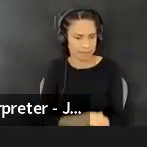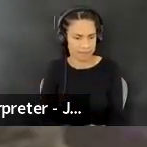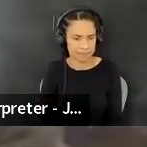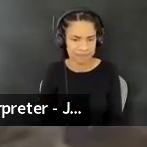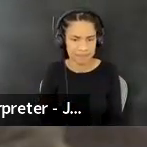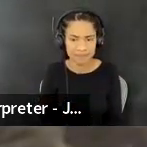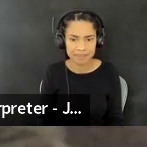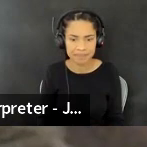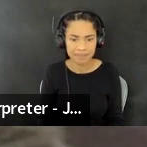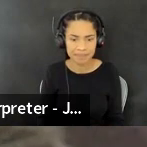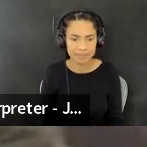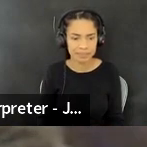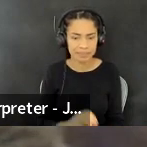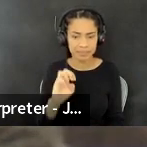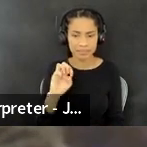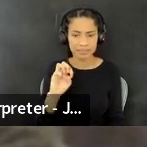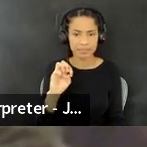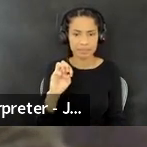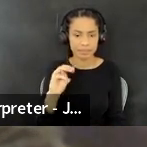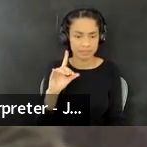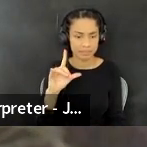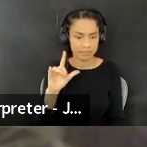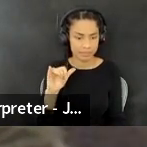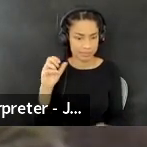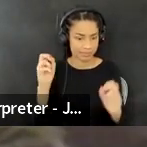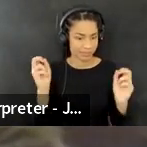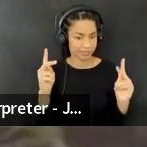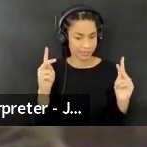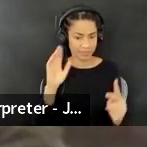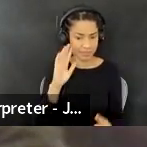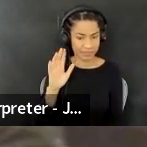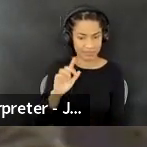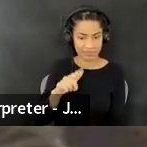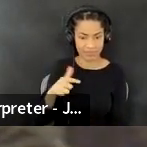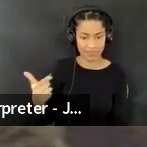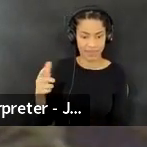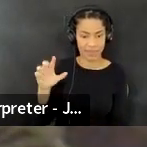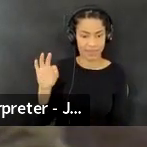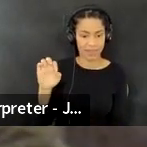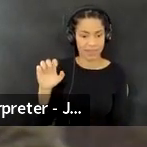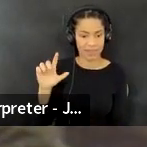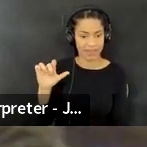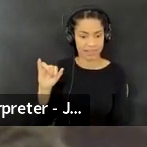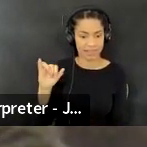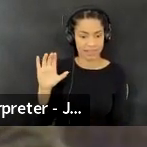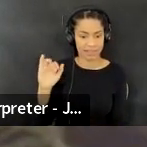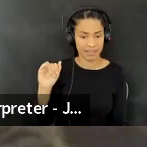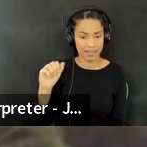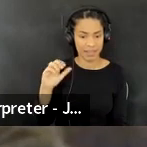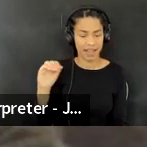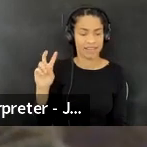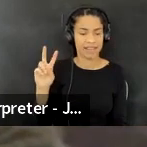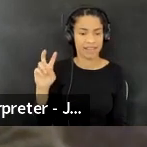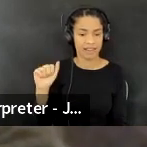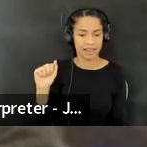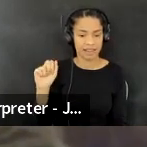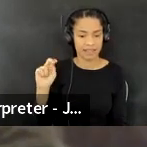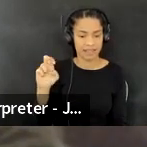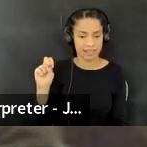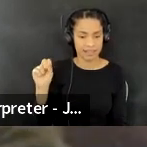Wonderful. With that, we're gonna, uh, pass this over to, uh, Felicia and Vanessa. We're gonna, uh,